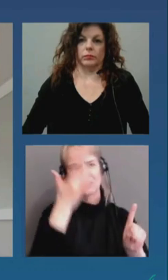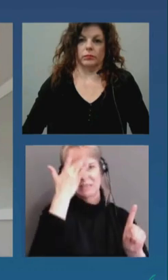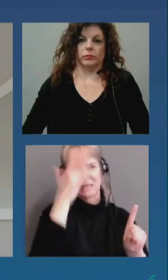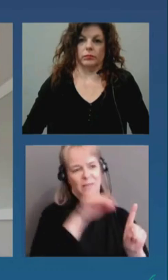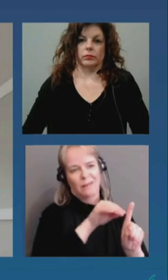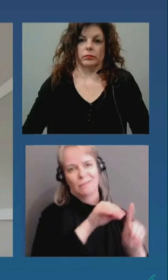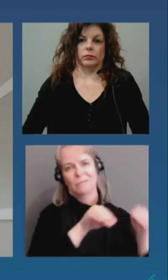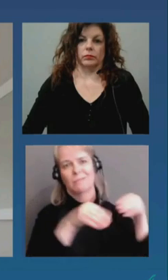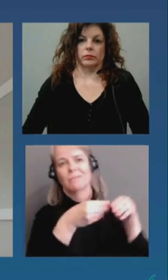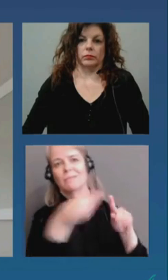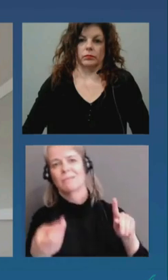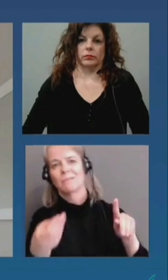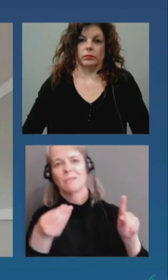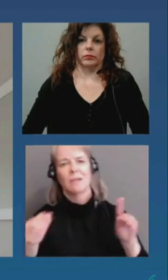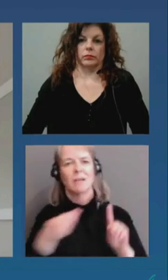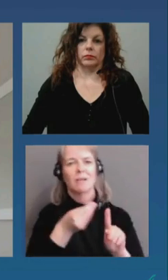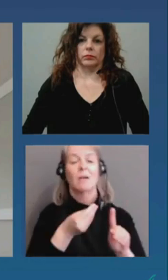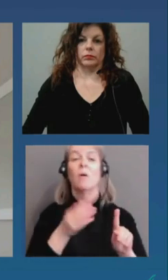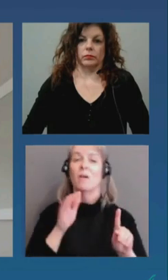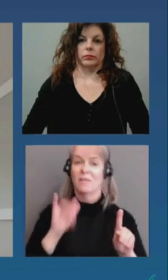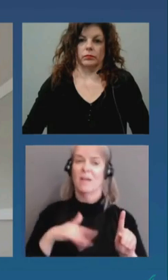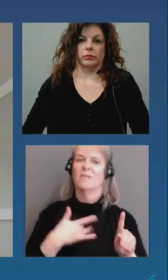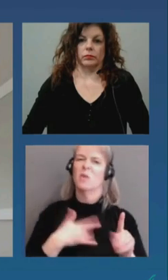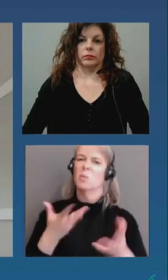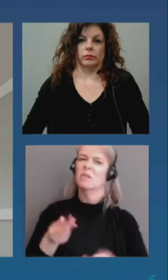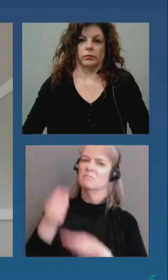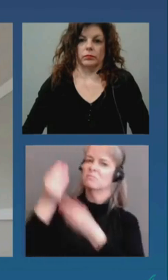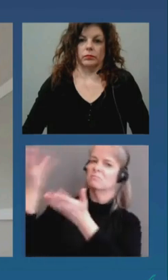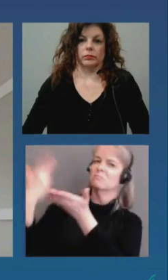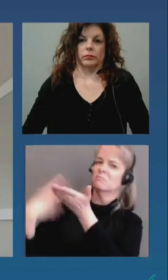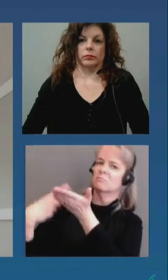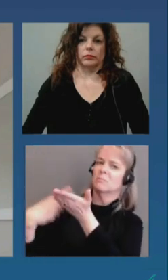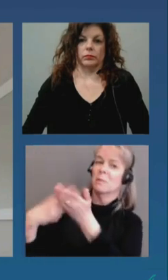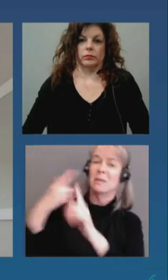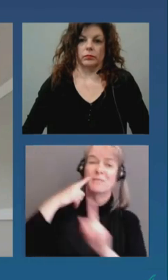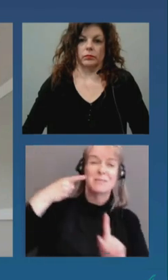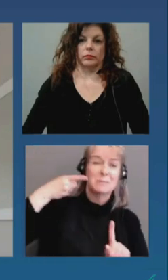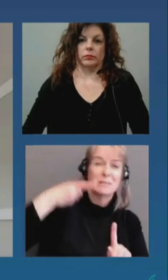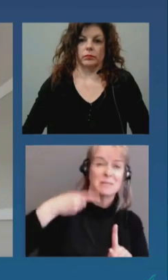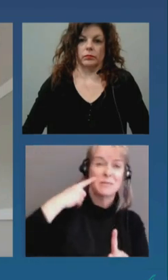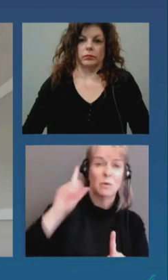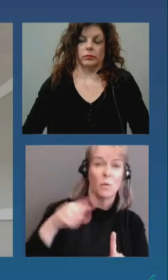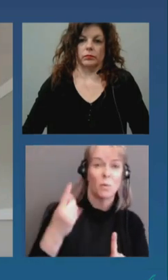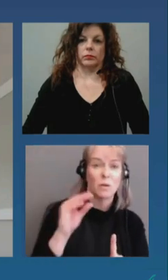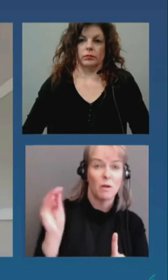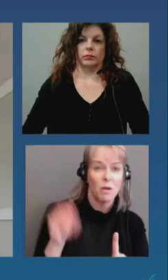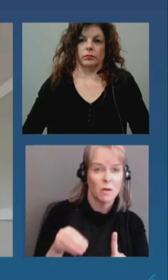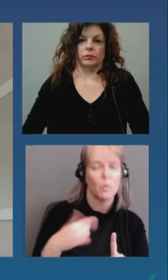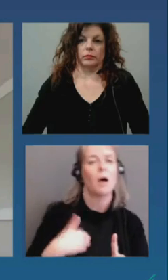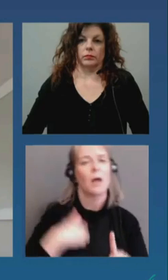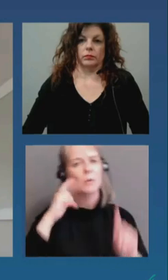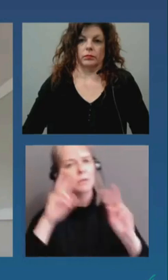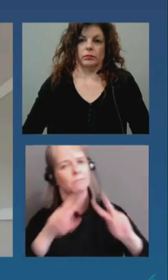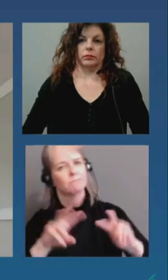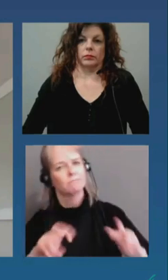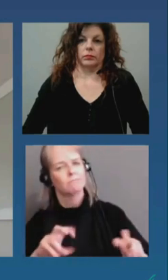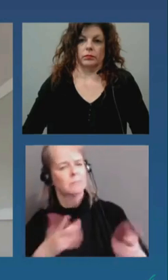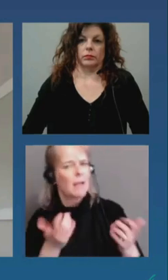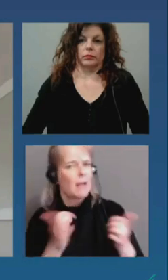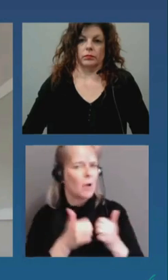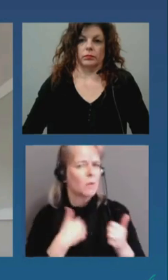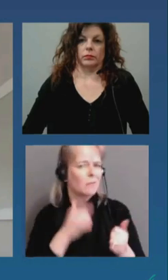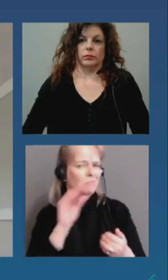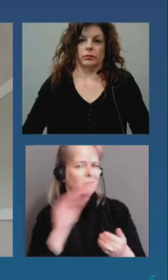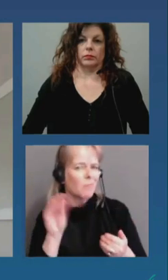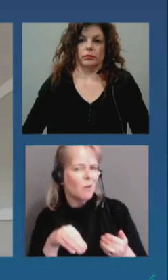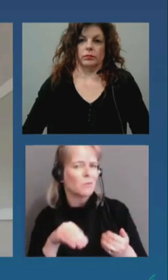if it's an issue specifically to ottawa then i'm looking at what can be done in ottawa and i'll communicate that to the people